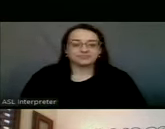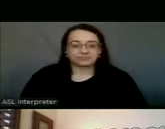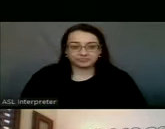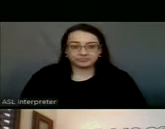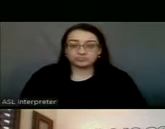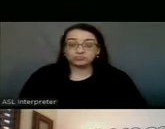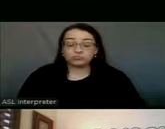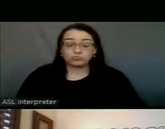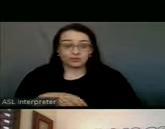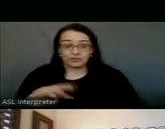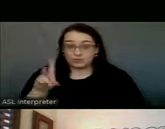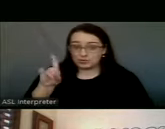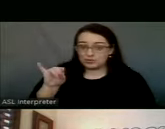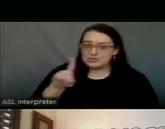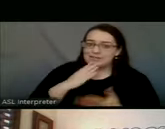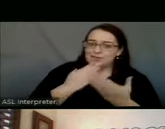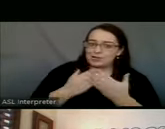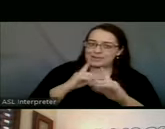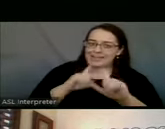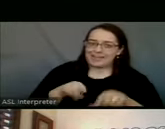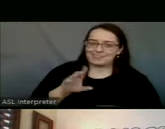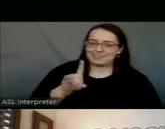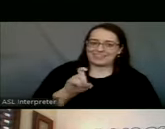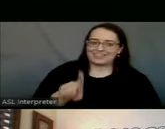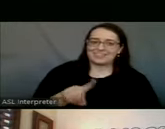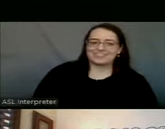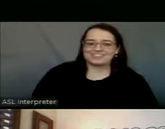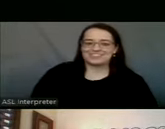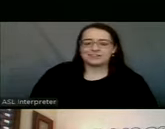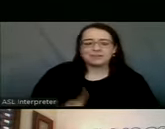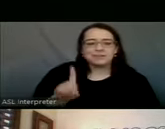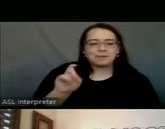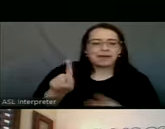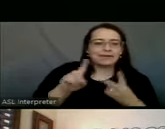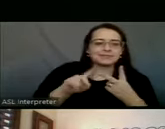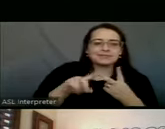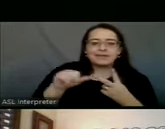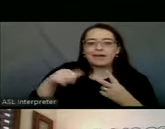Well, you did good on answering that. Let me ask you.